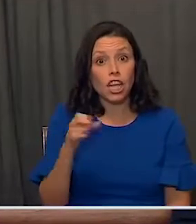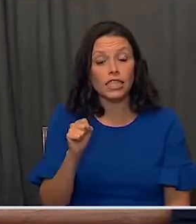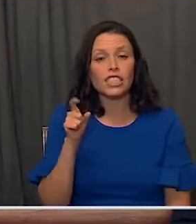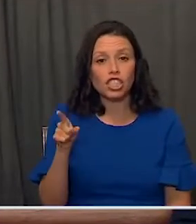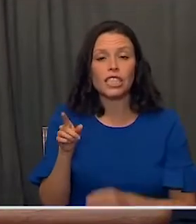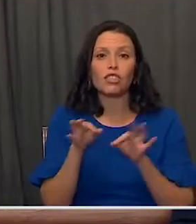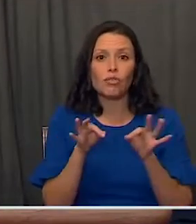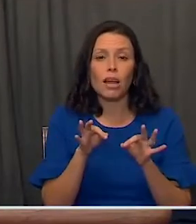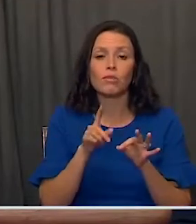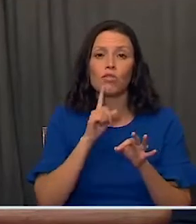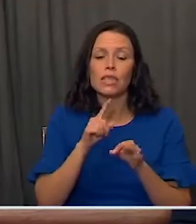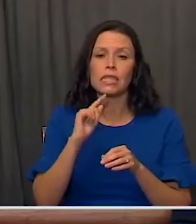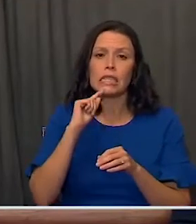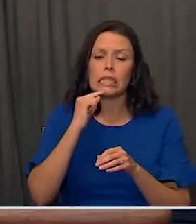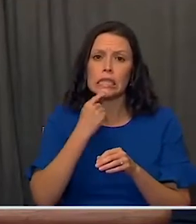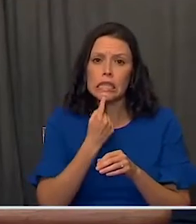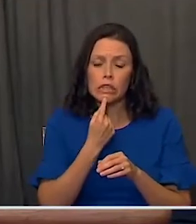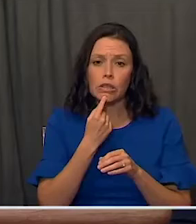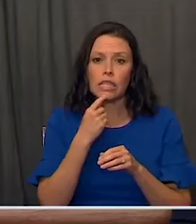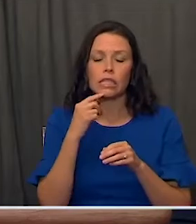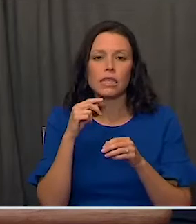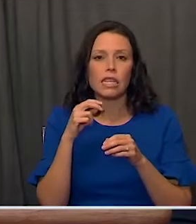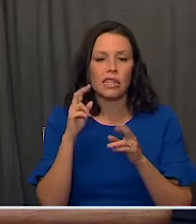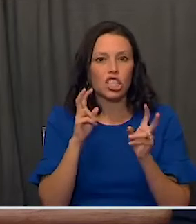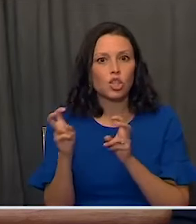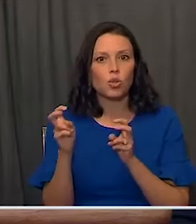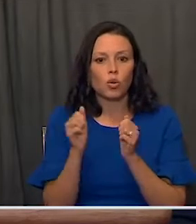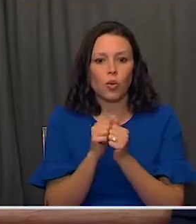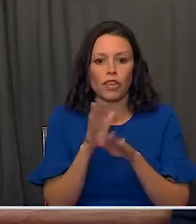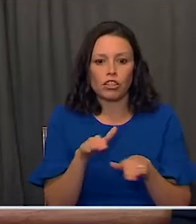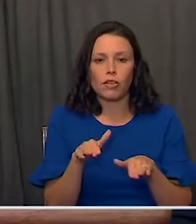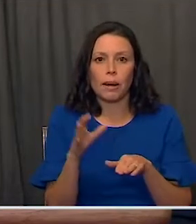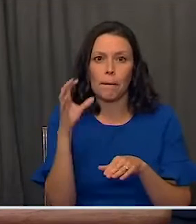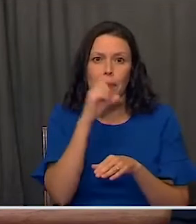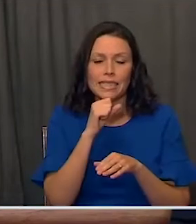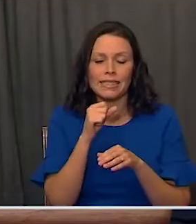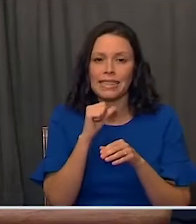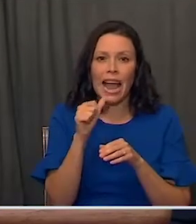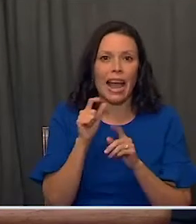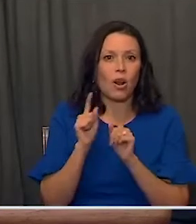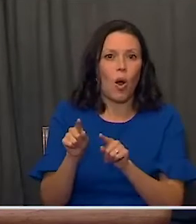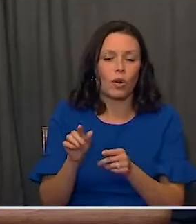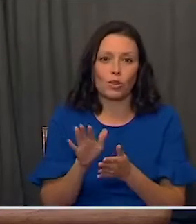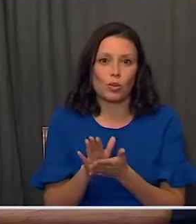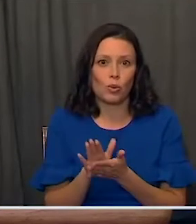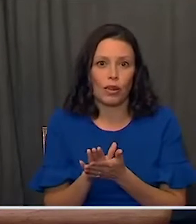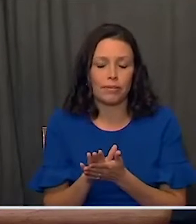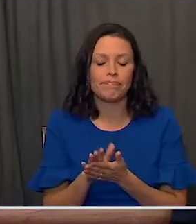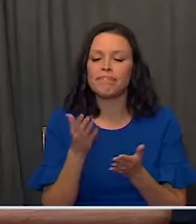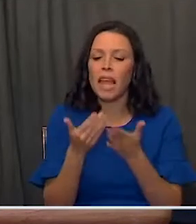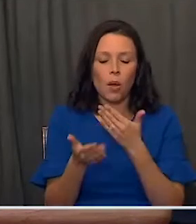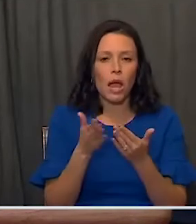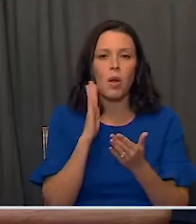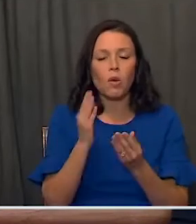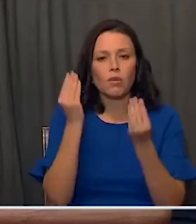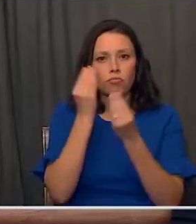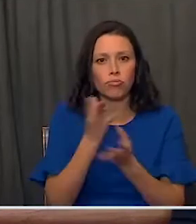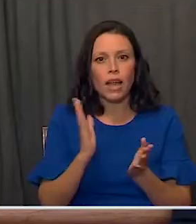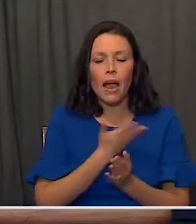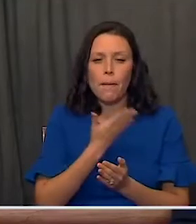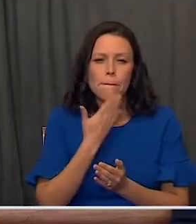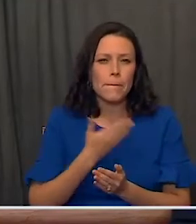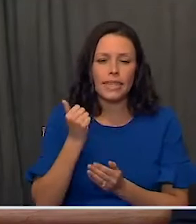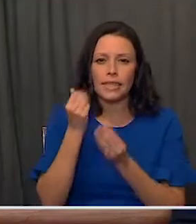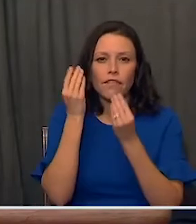costs to children being away from school. But in every one of these cases, we're going to give you the best information that we